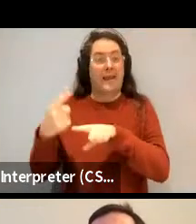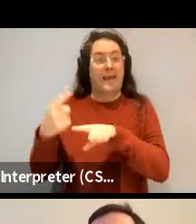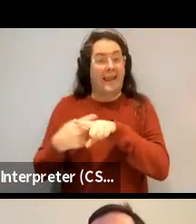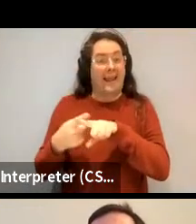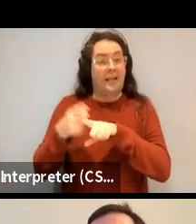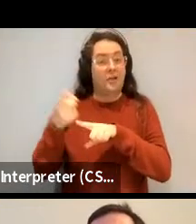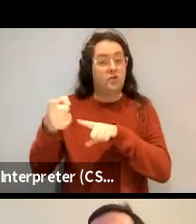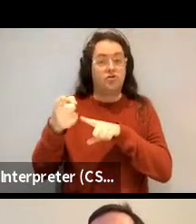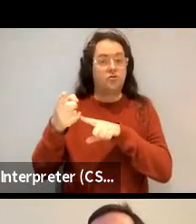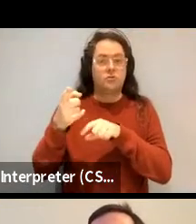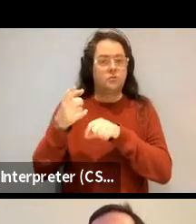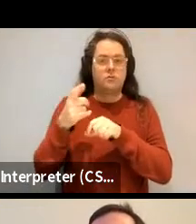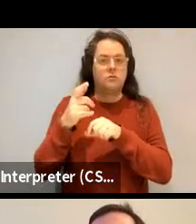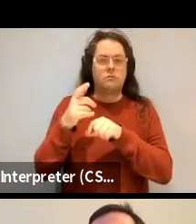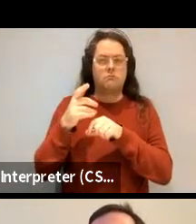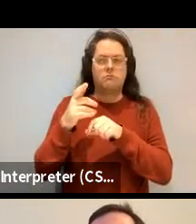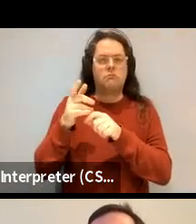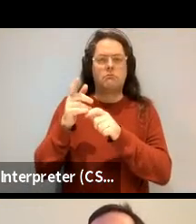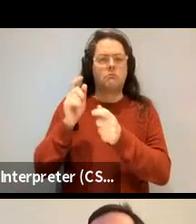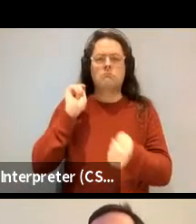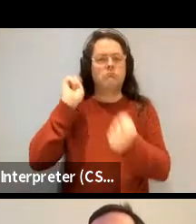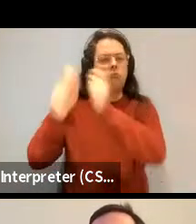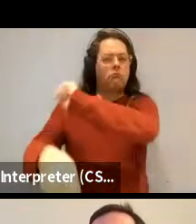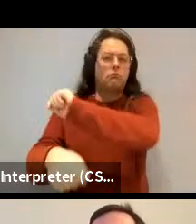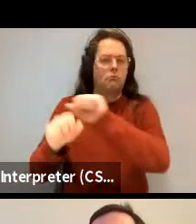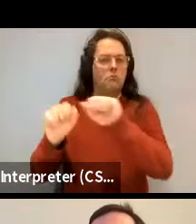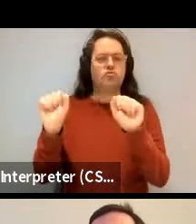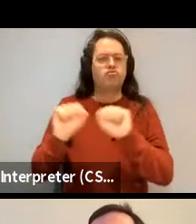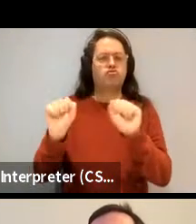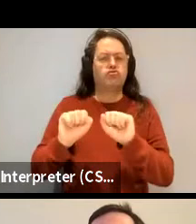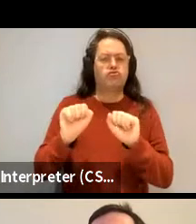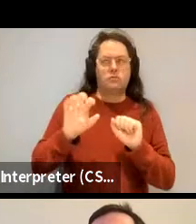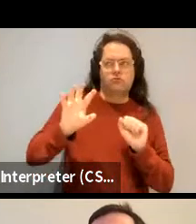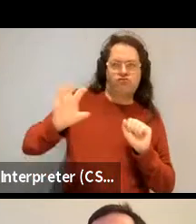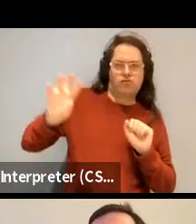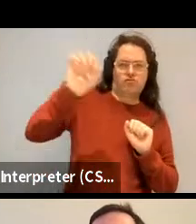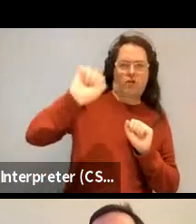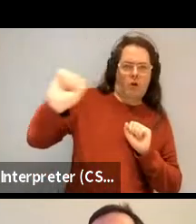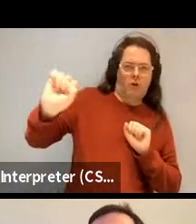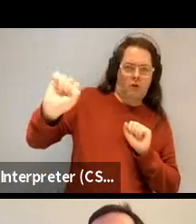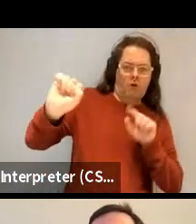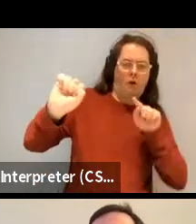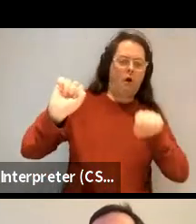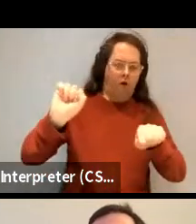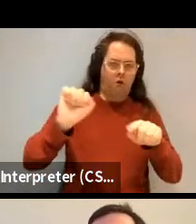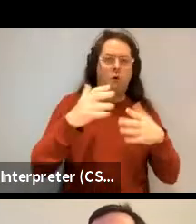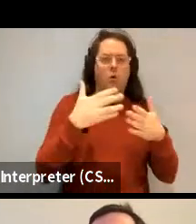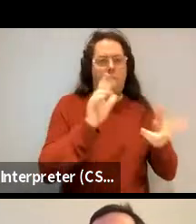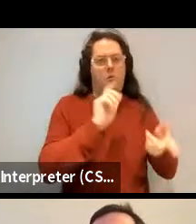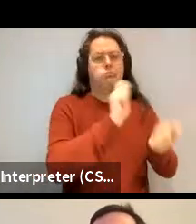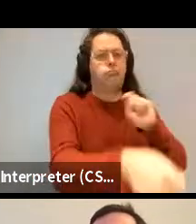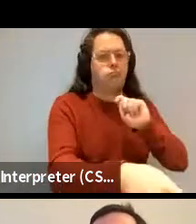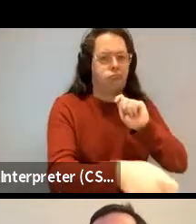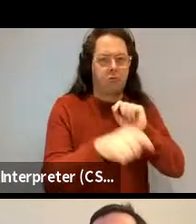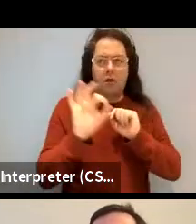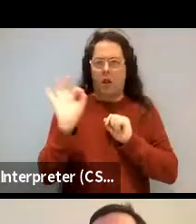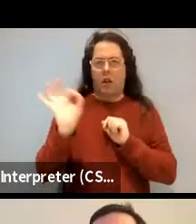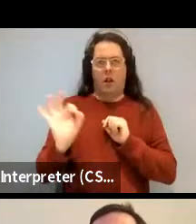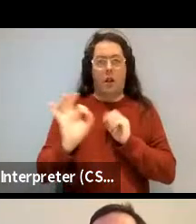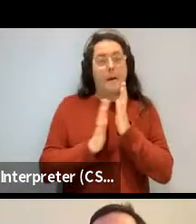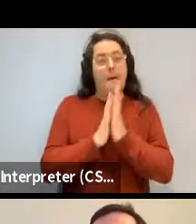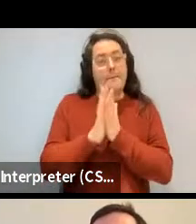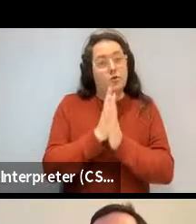which haven't gone as far as other ones. And then you should be able to map out geographically a map of these things, which should